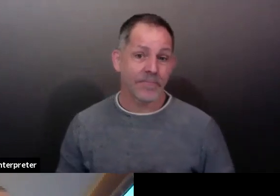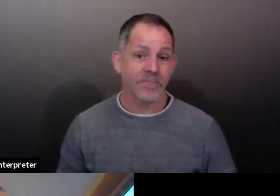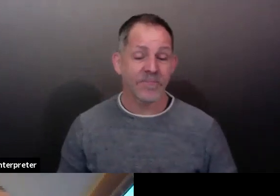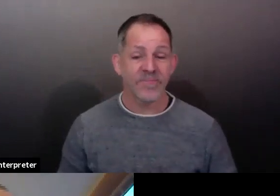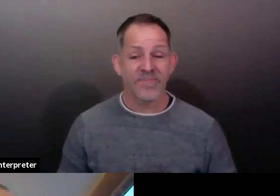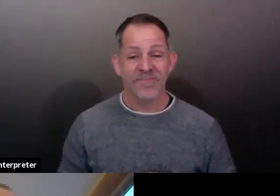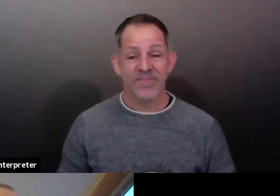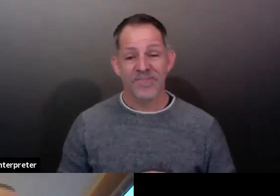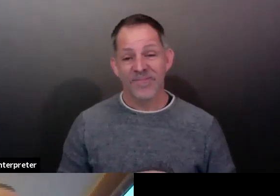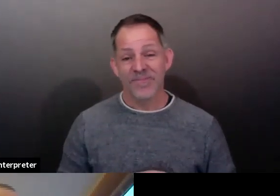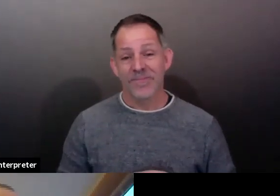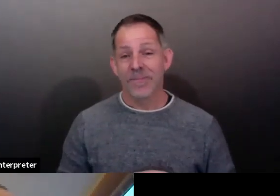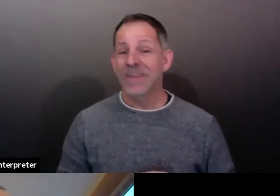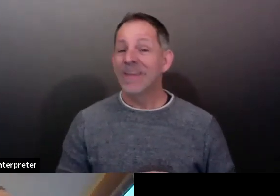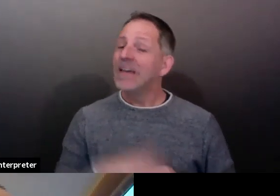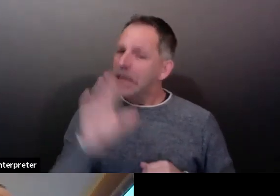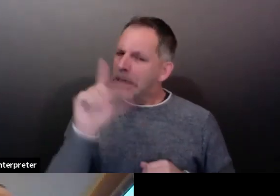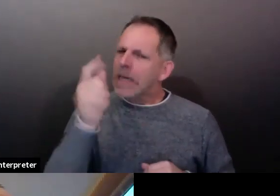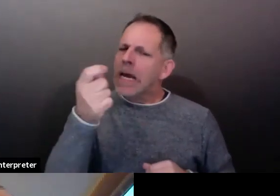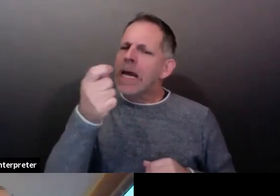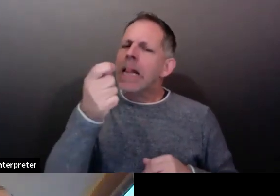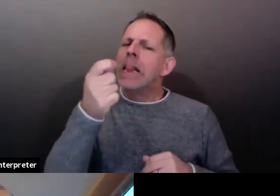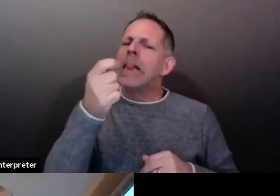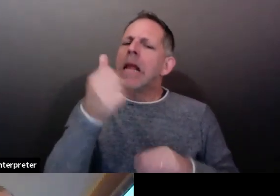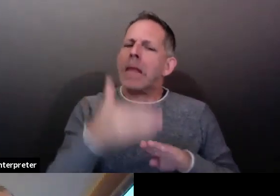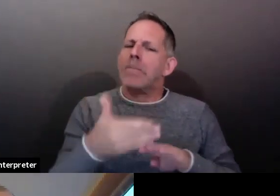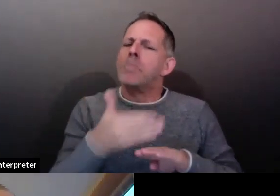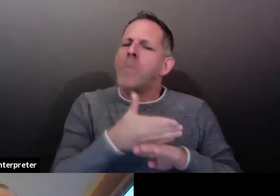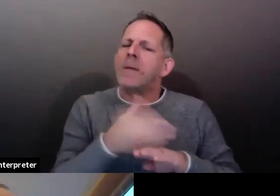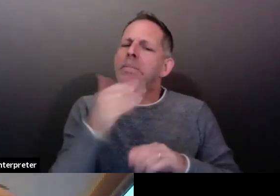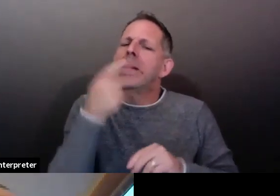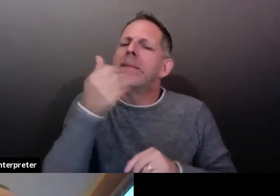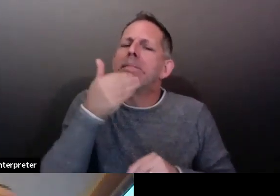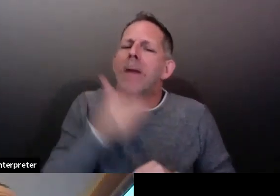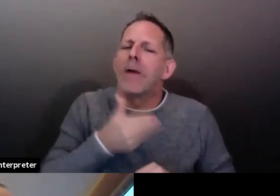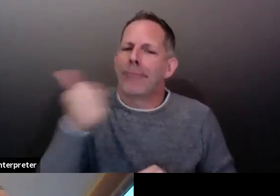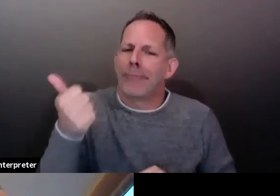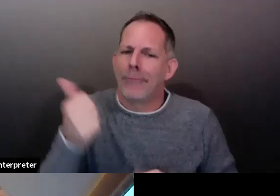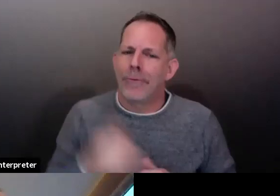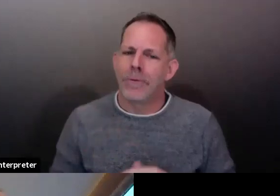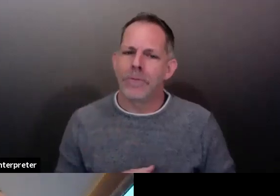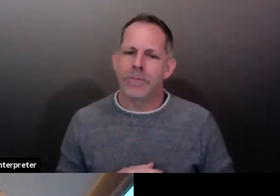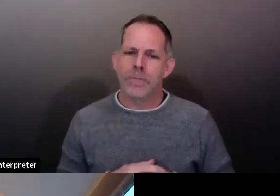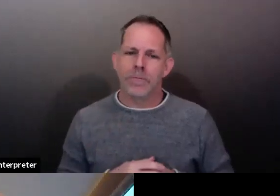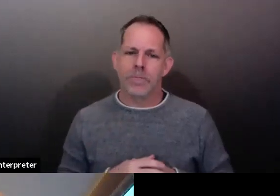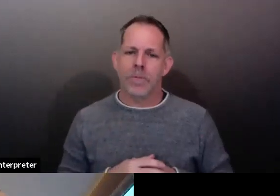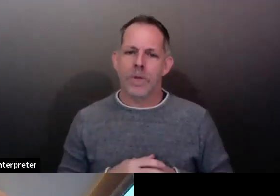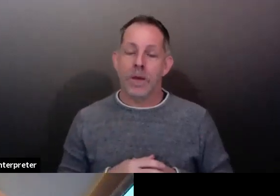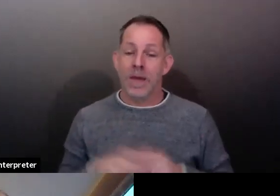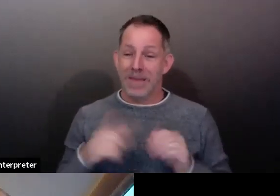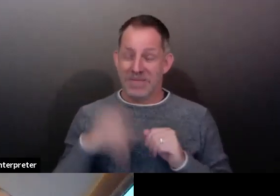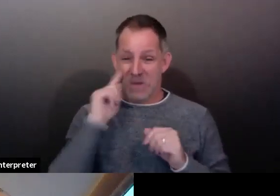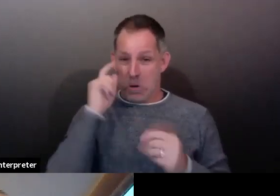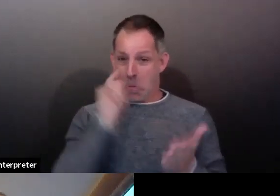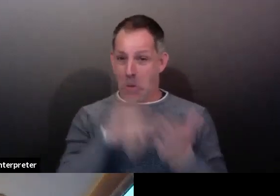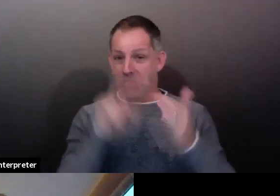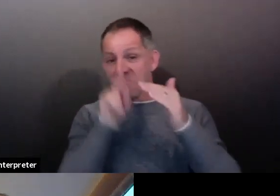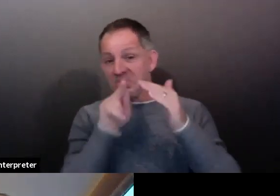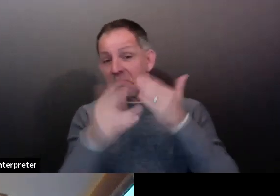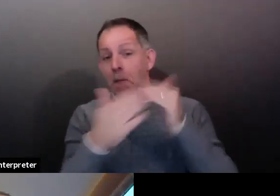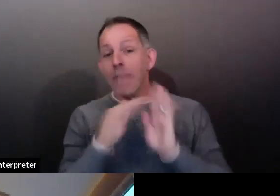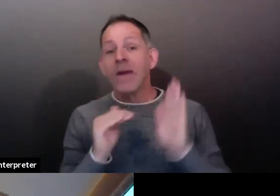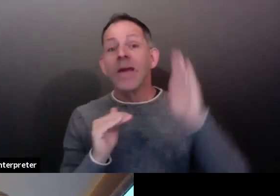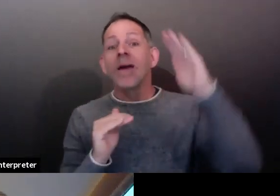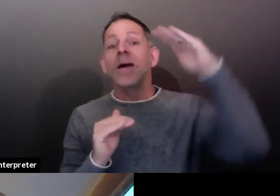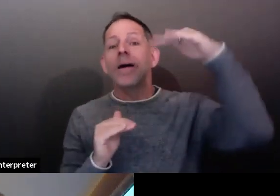trajectory, suggesting that maybe we're starting to flatten things out. The absolute level is still much higher than we